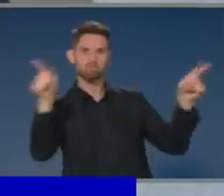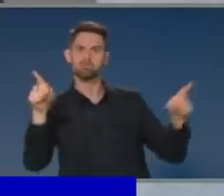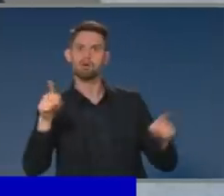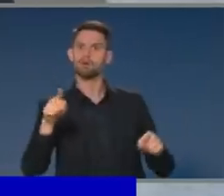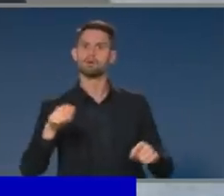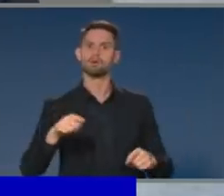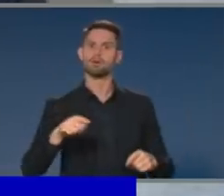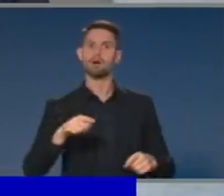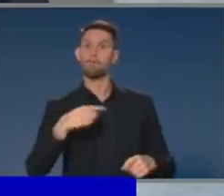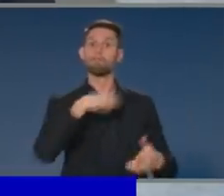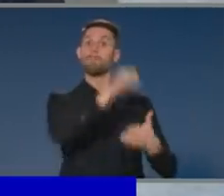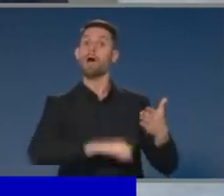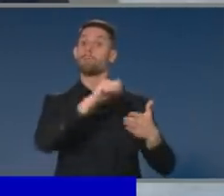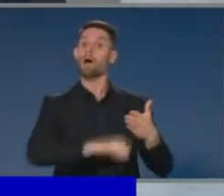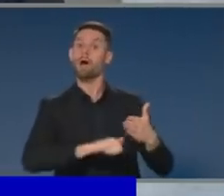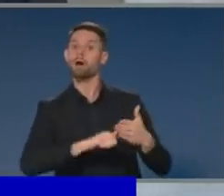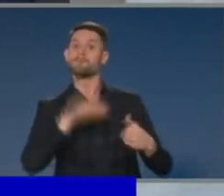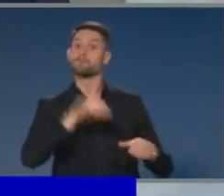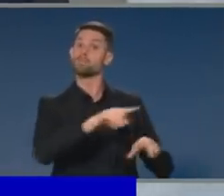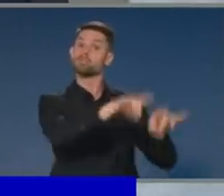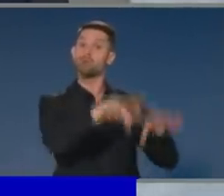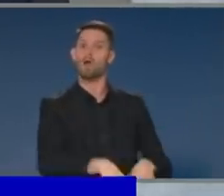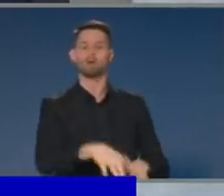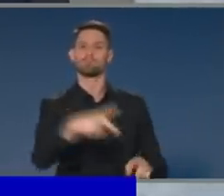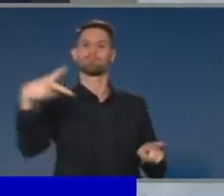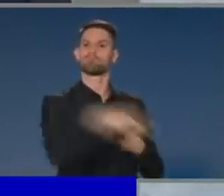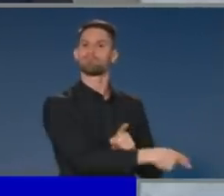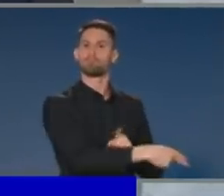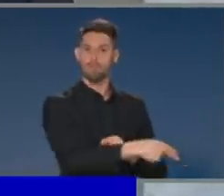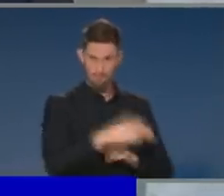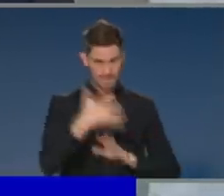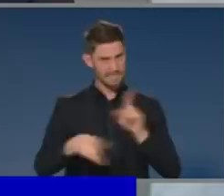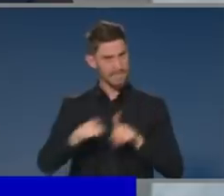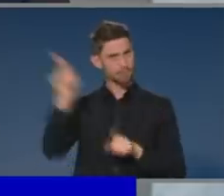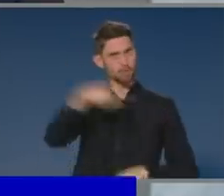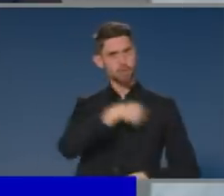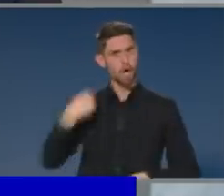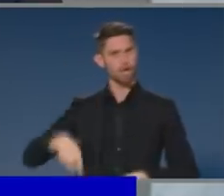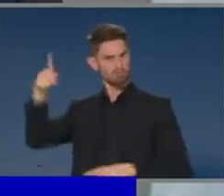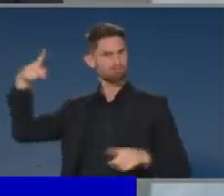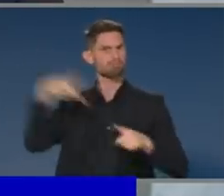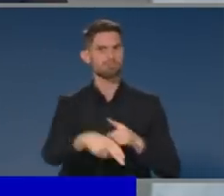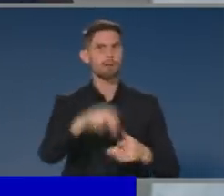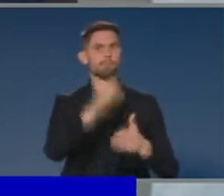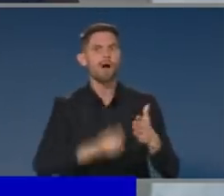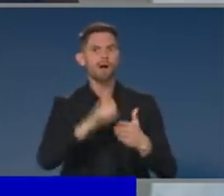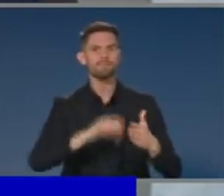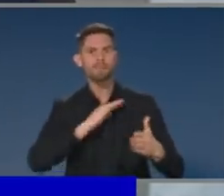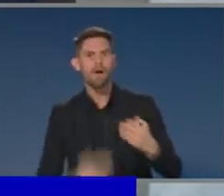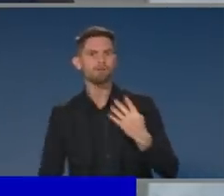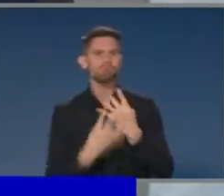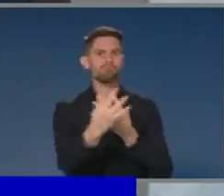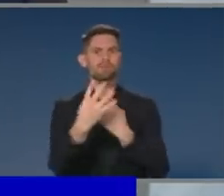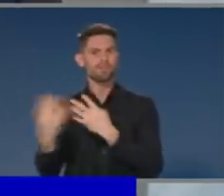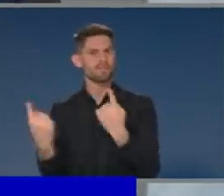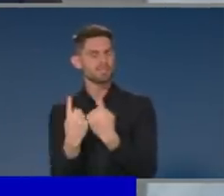out of Australia. Is that any different to what China is doing in regards to the agricultural sector? And secondly, Premier Mark McGowan has said he'd be happy to pick up